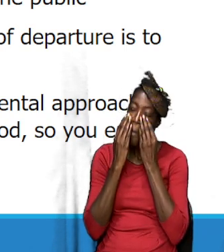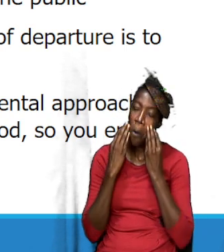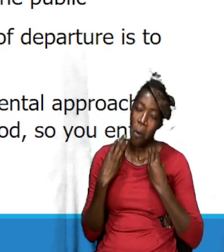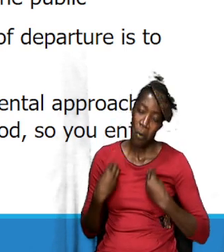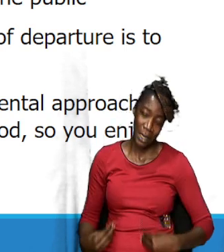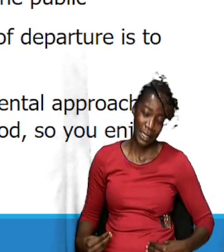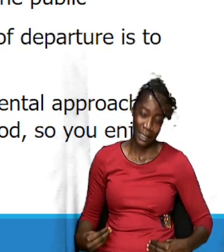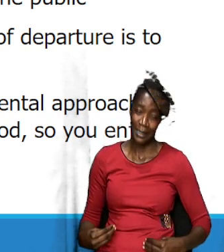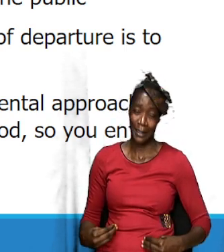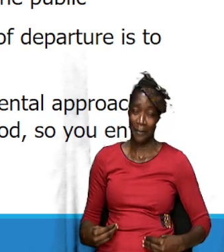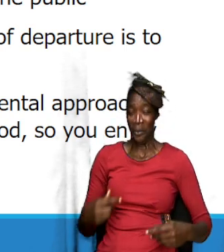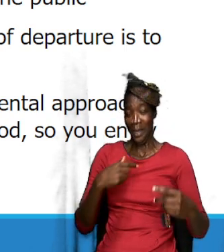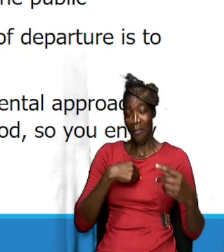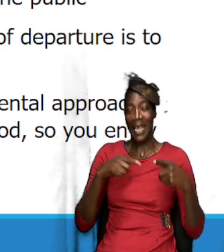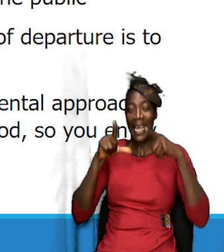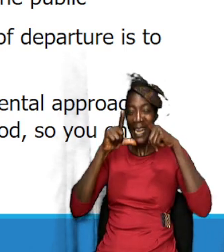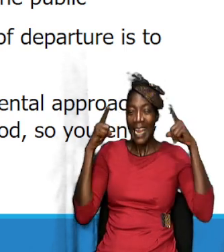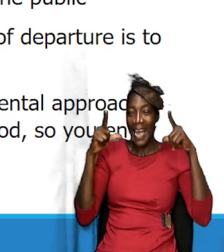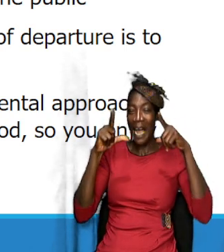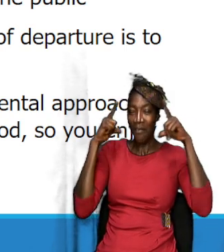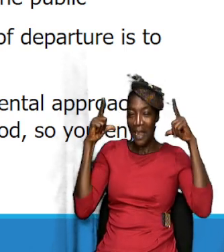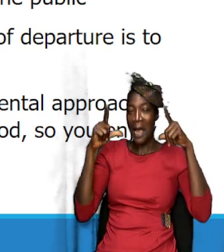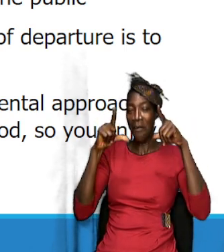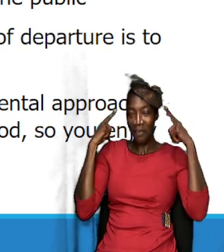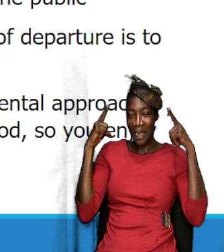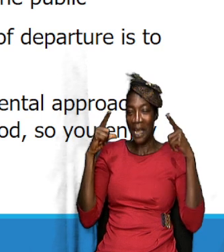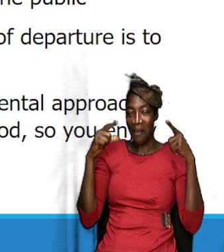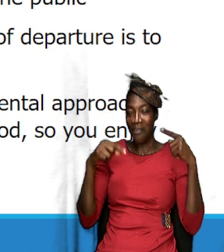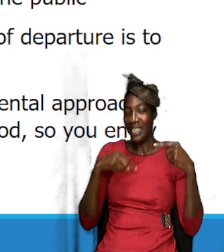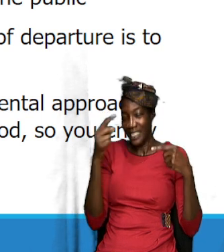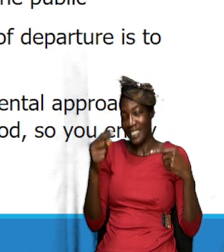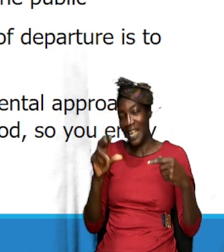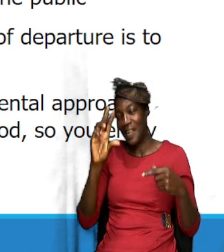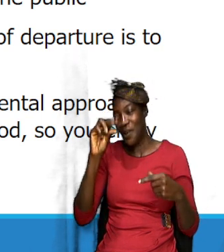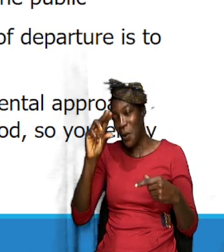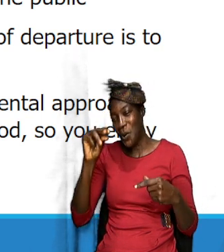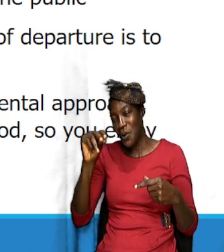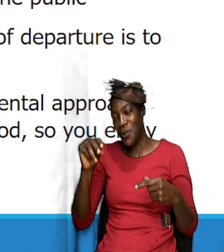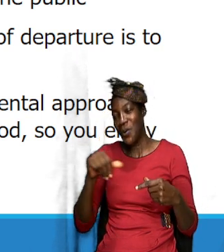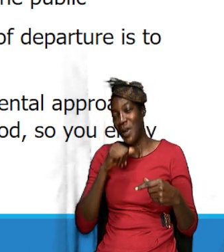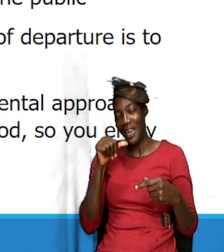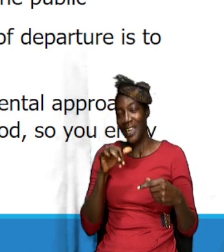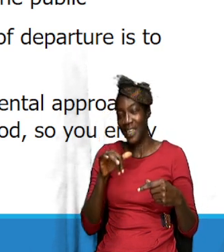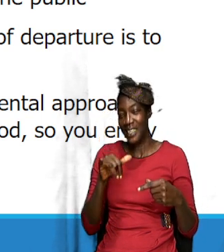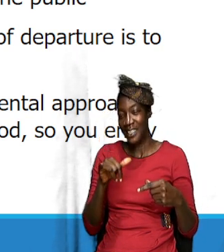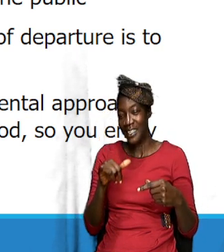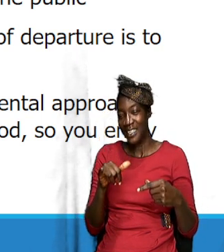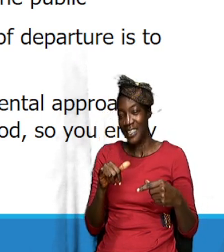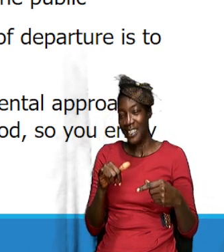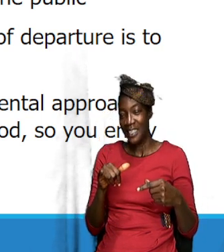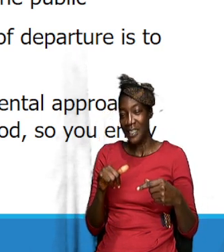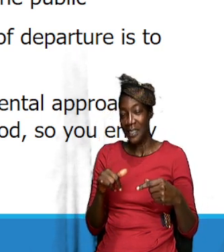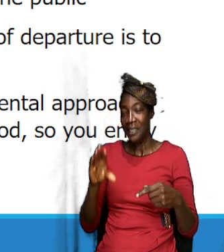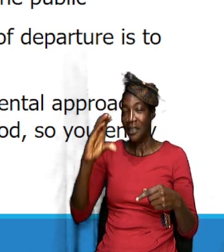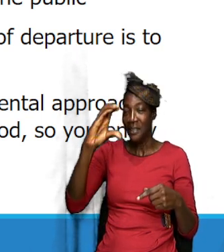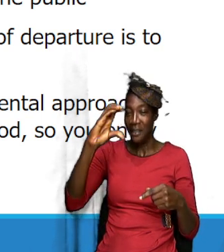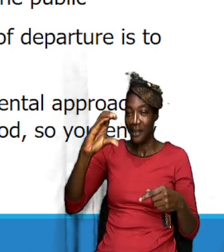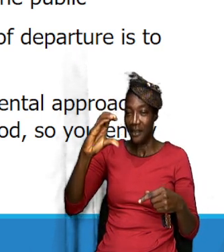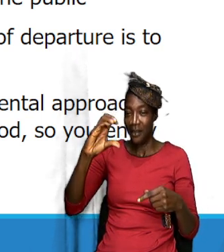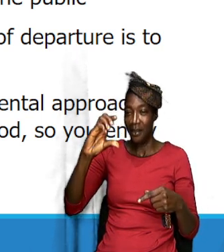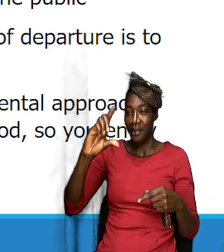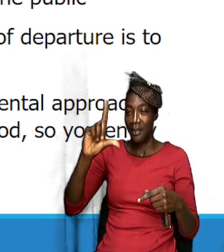And I laughed at him and I was like, I was saying, you know, it's not literal closet, but it actually was a literal